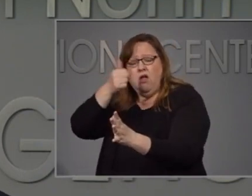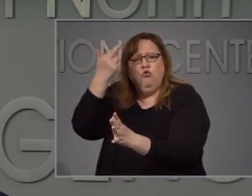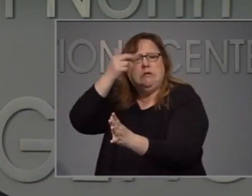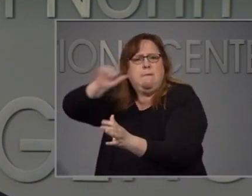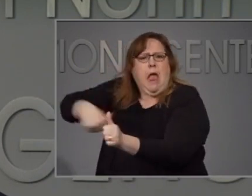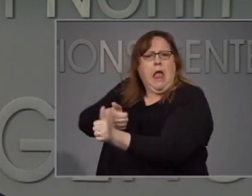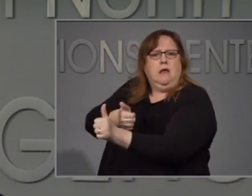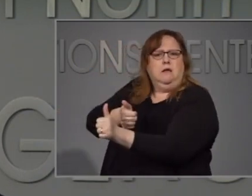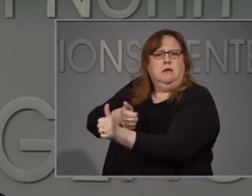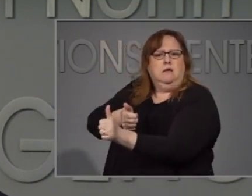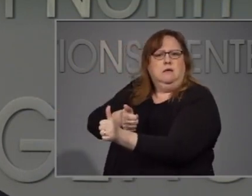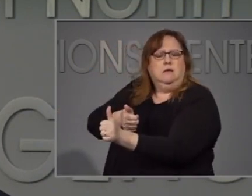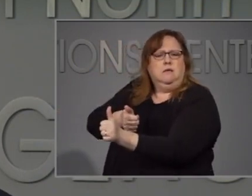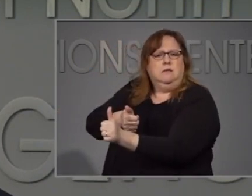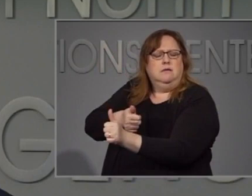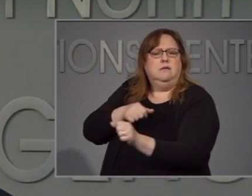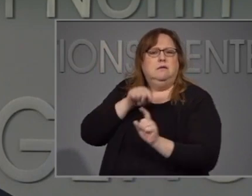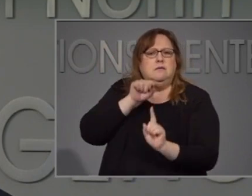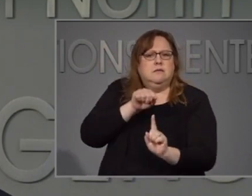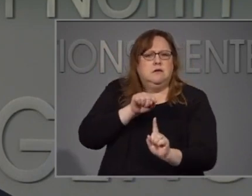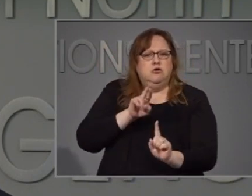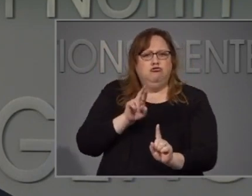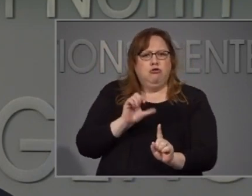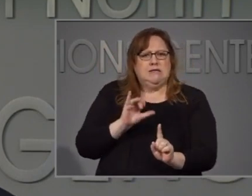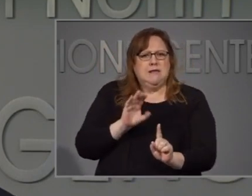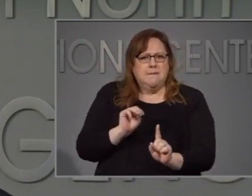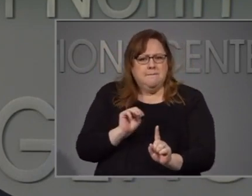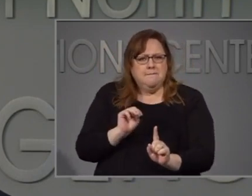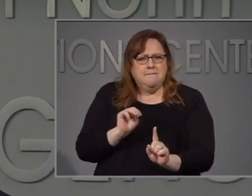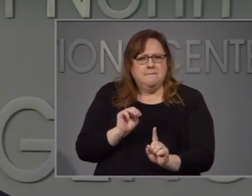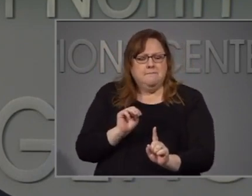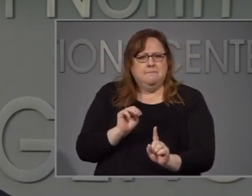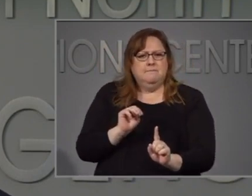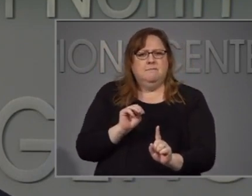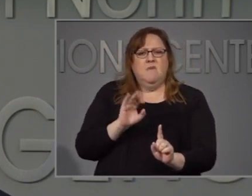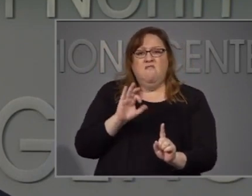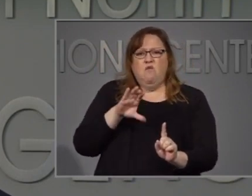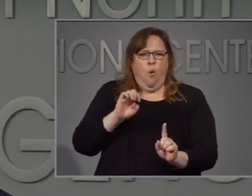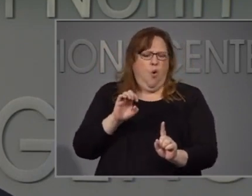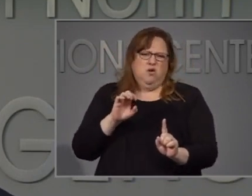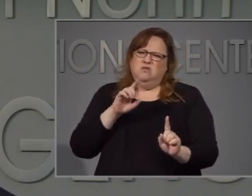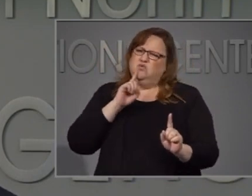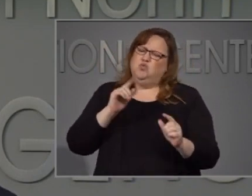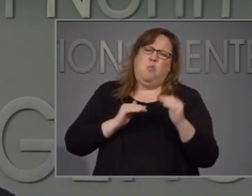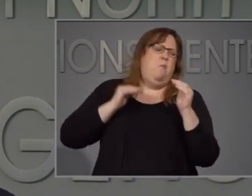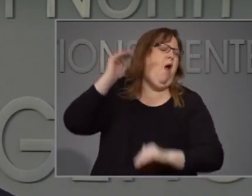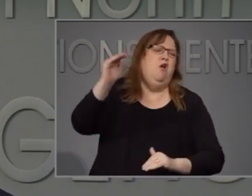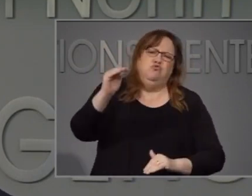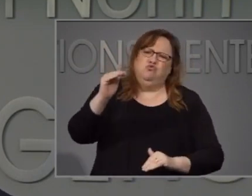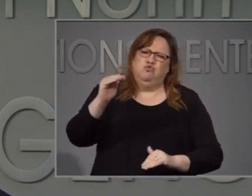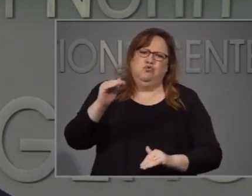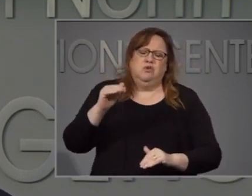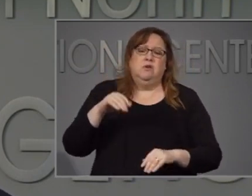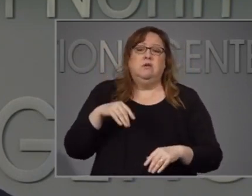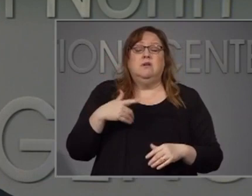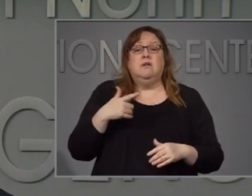place. Racism, excessive use of force, health disparities,